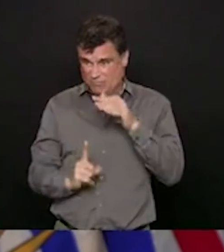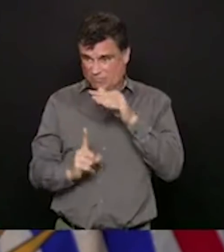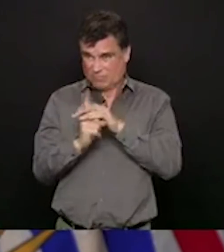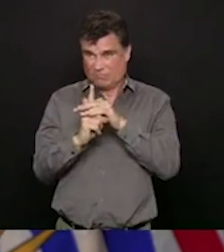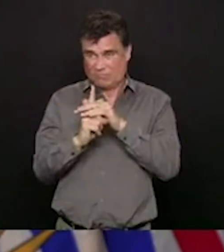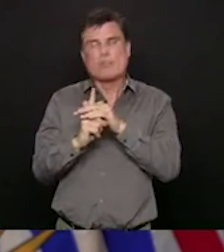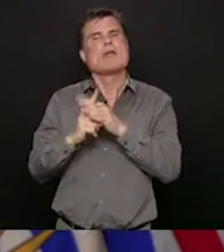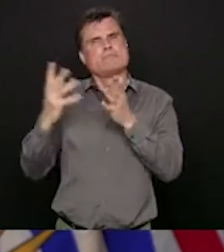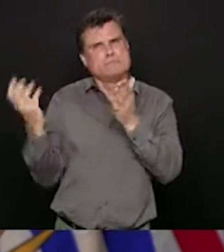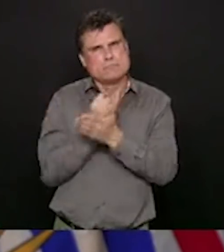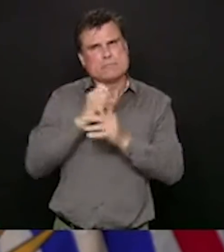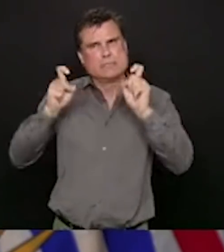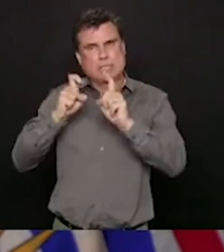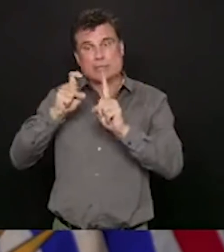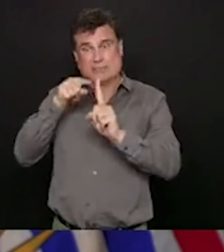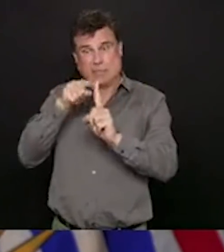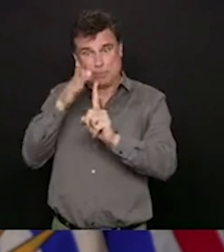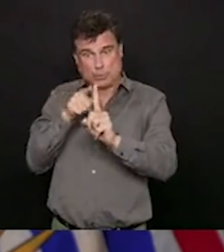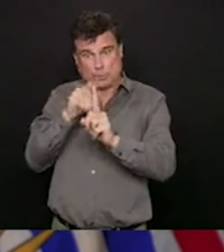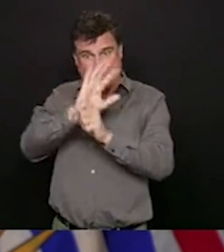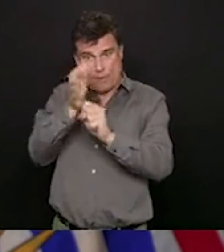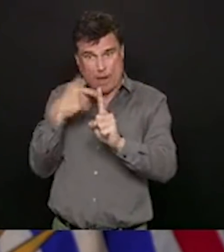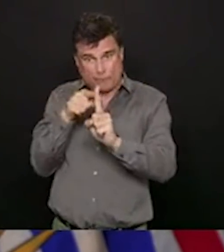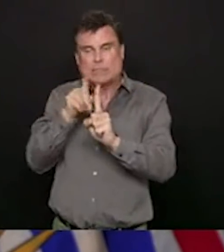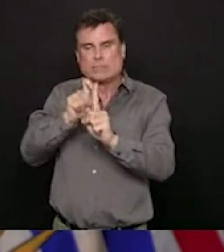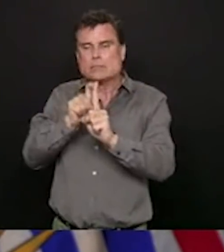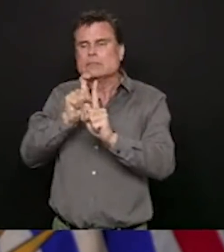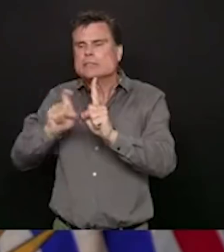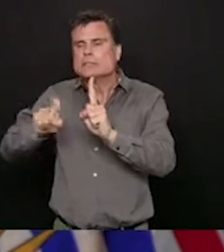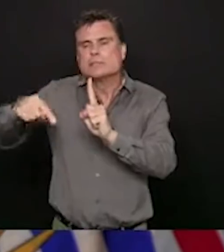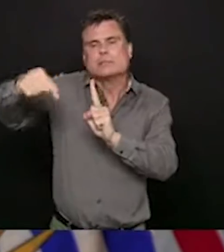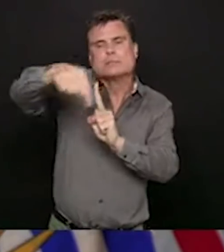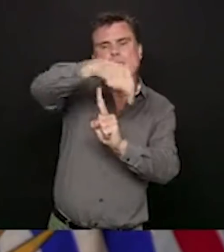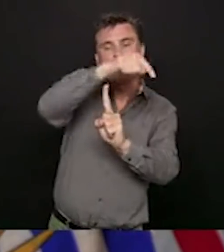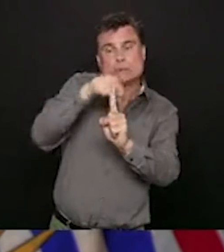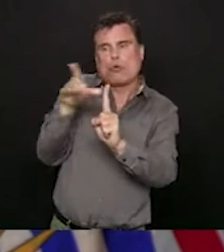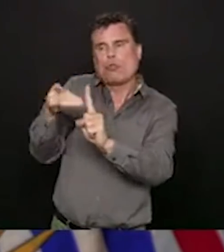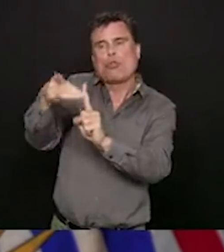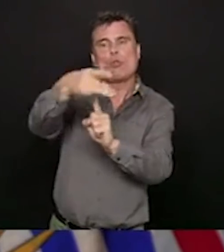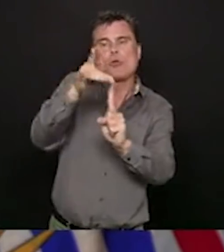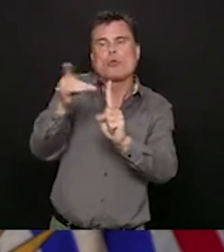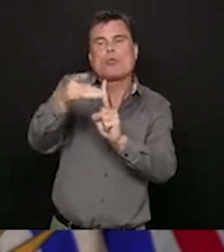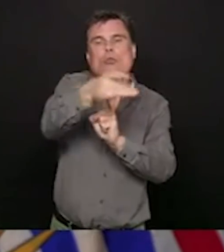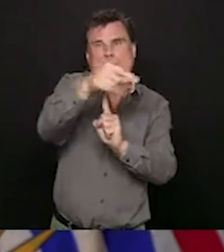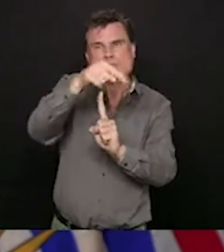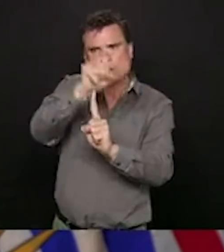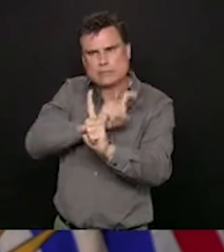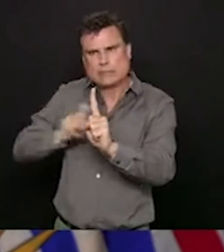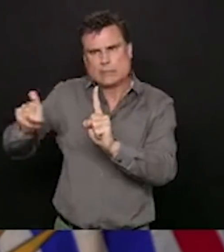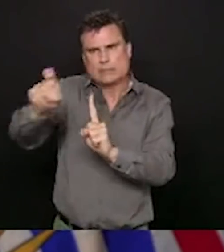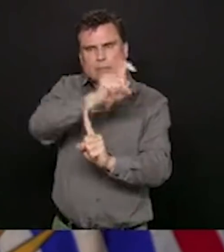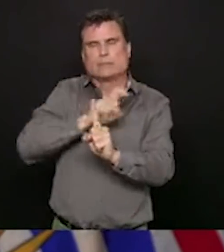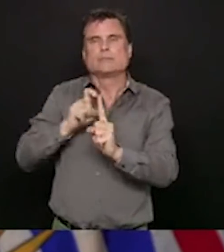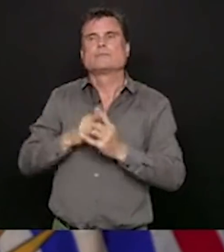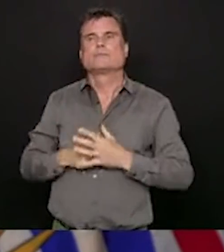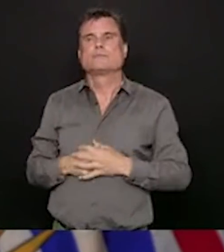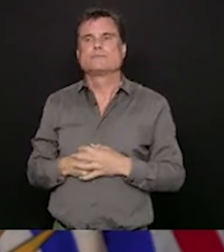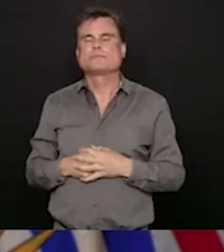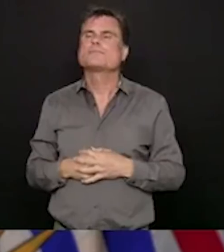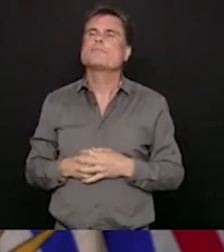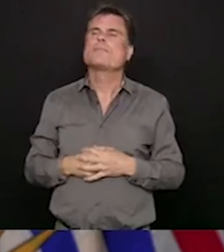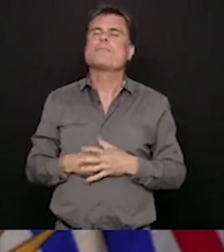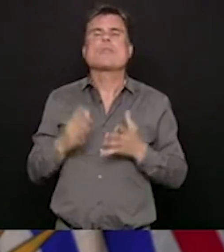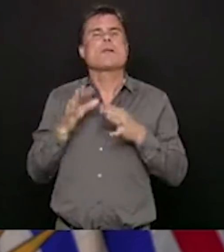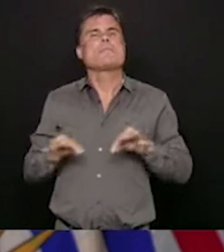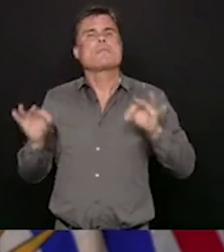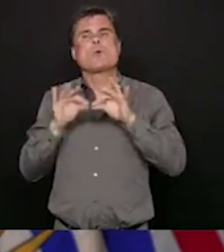even people who might have very mild or no symptoms at all. It's very important for us to understand, however, that